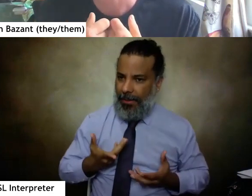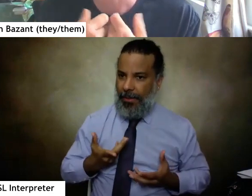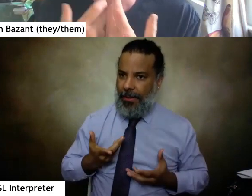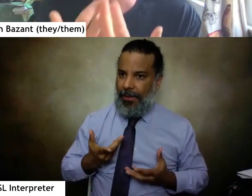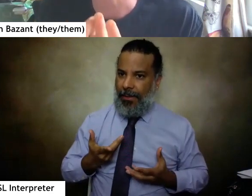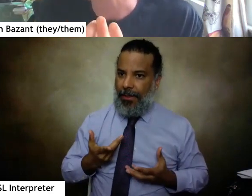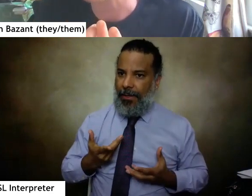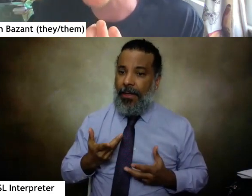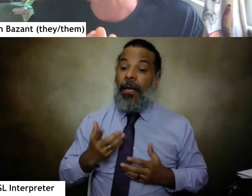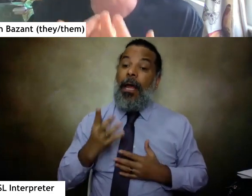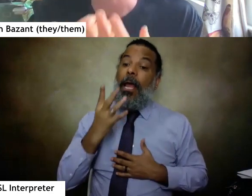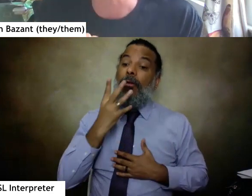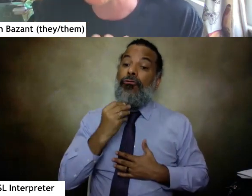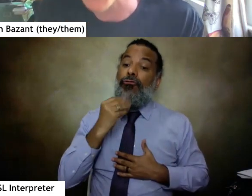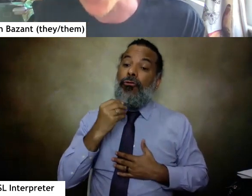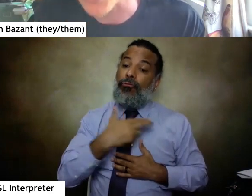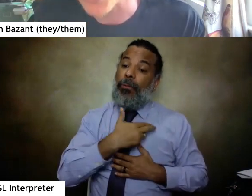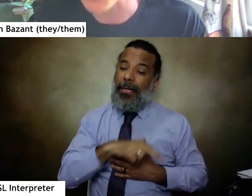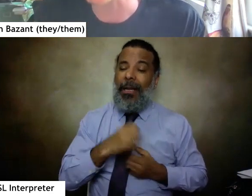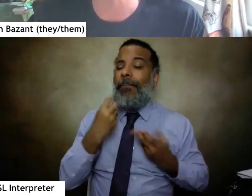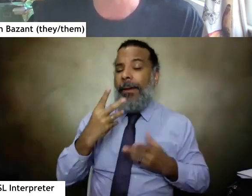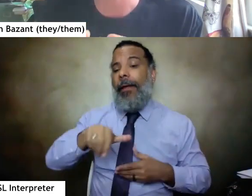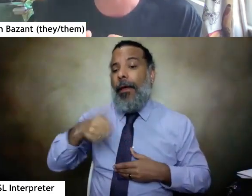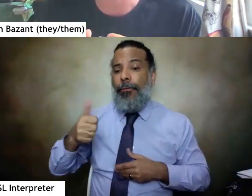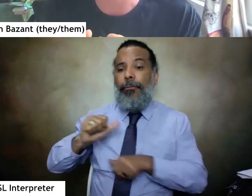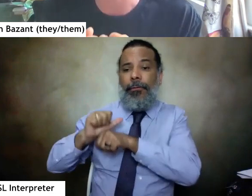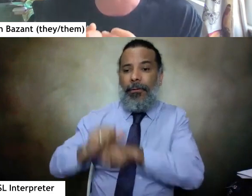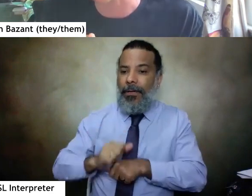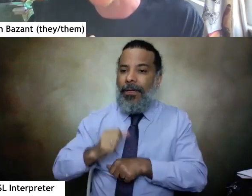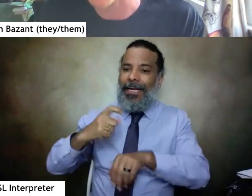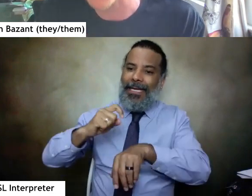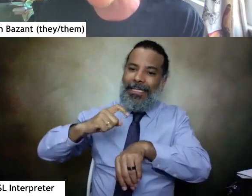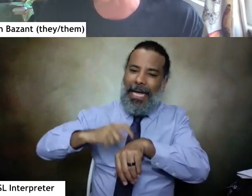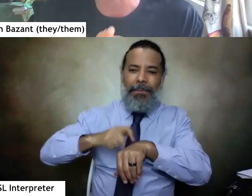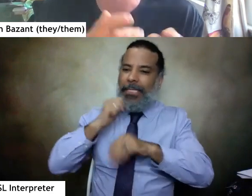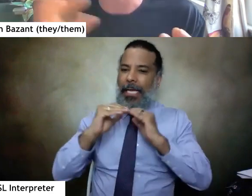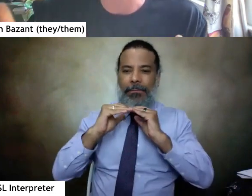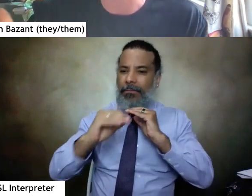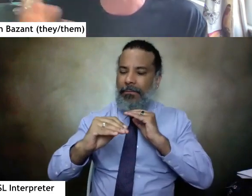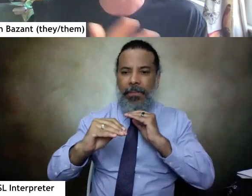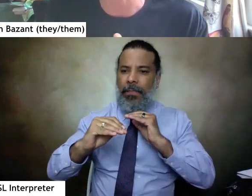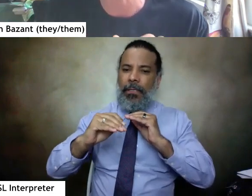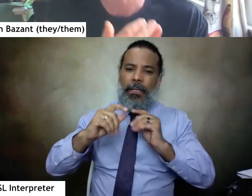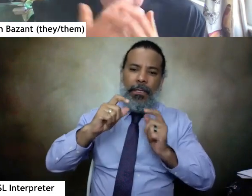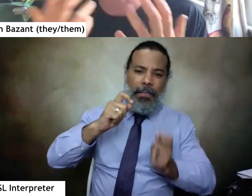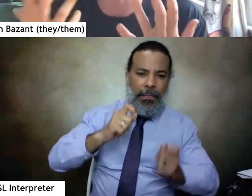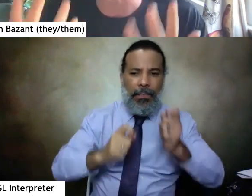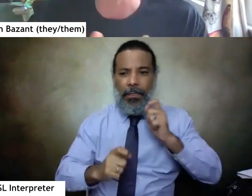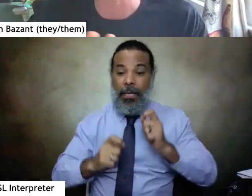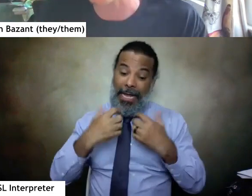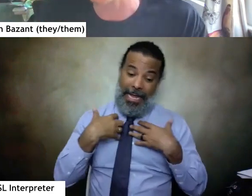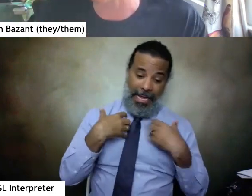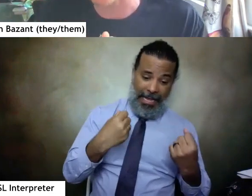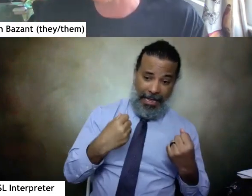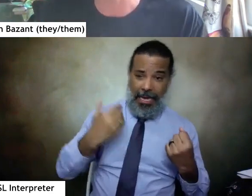In Judaism, as in many traditions, we understand time as nonlinear and that healing and knowledge flow